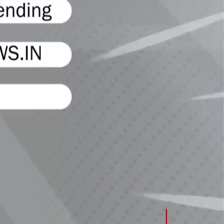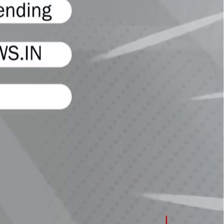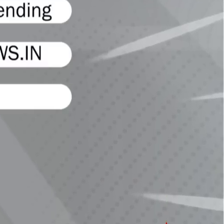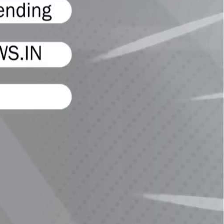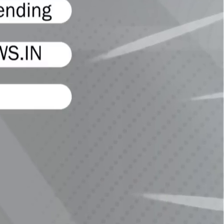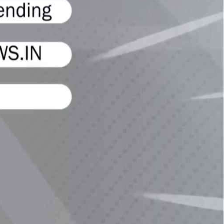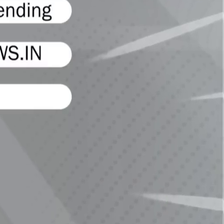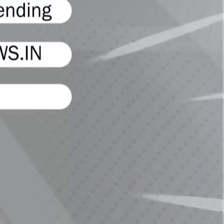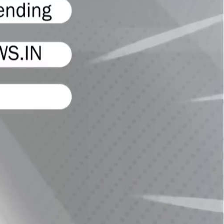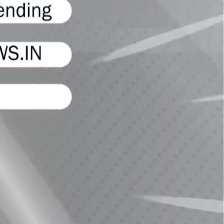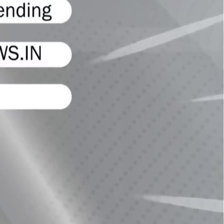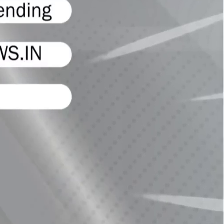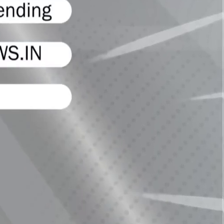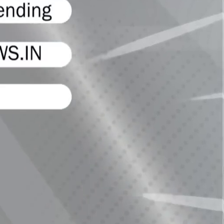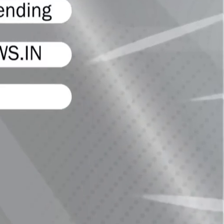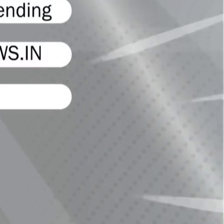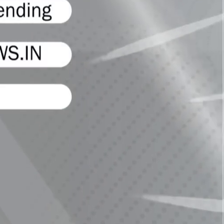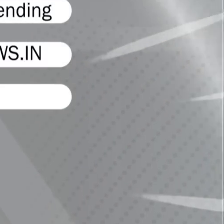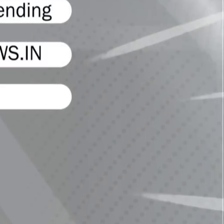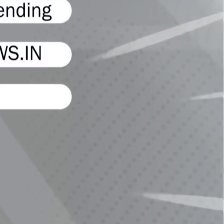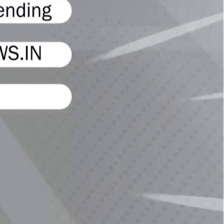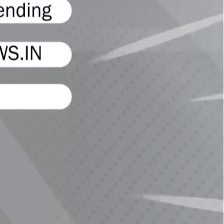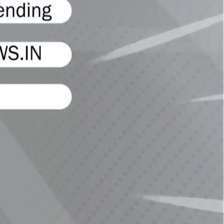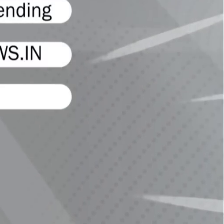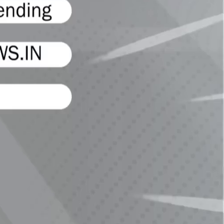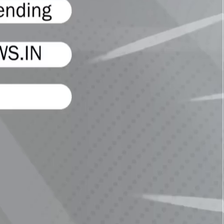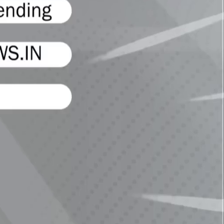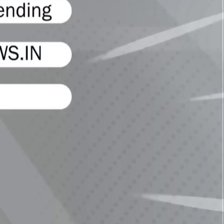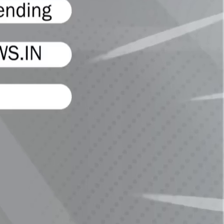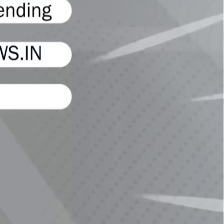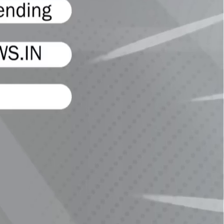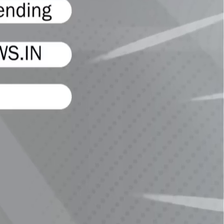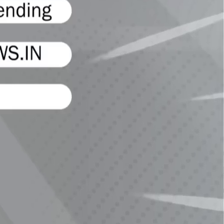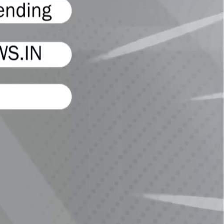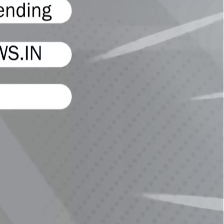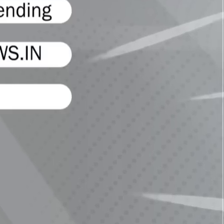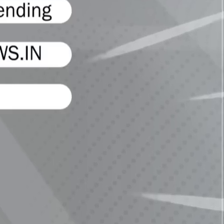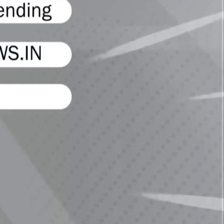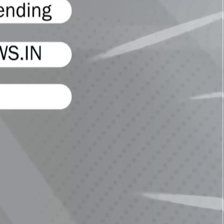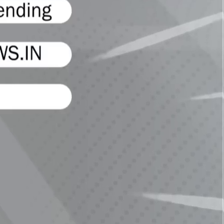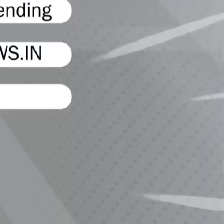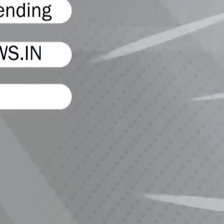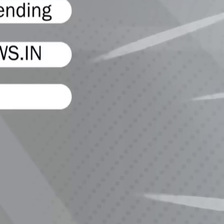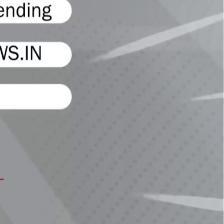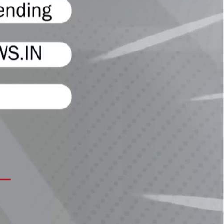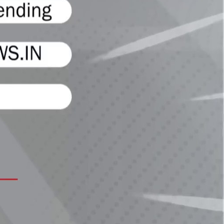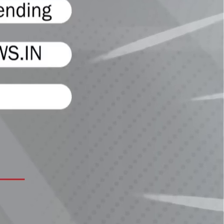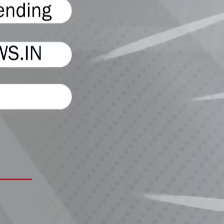So Ukraine won't test well as them all today. They us to along with them. As developers, students haven't been them